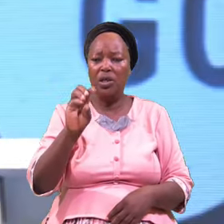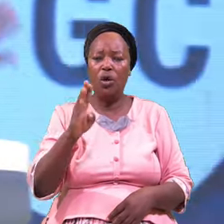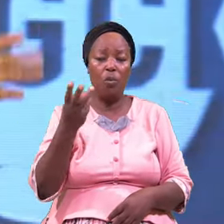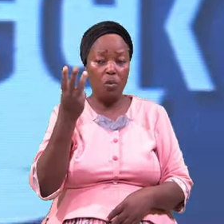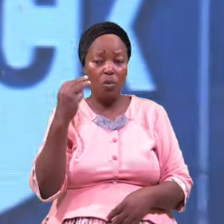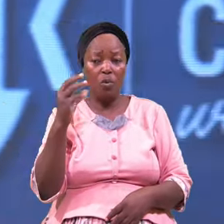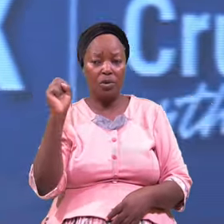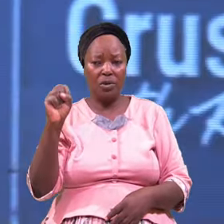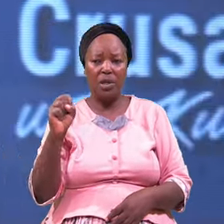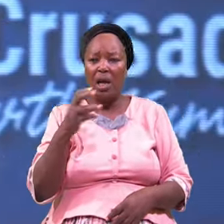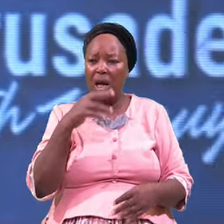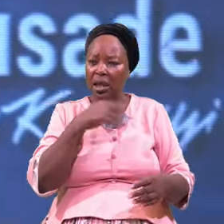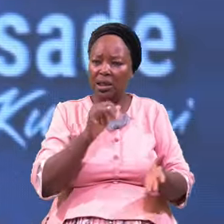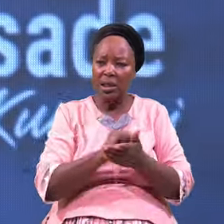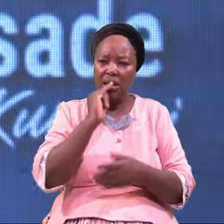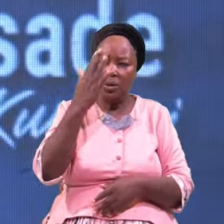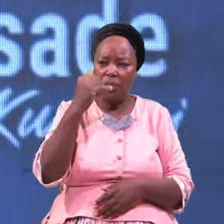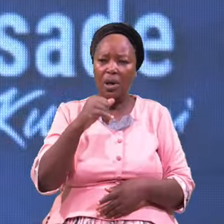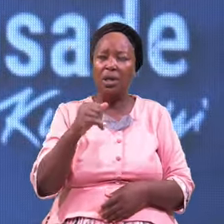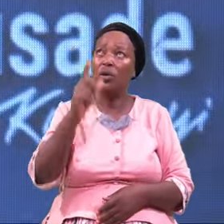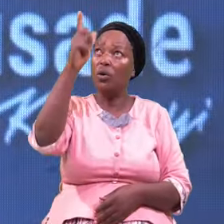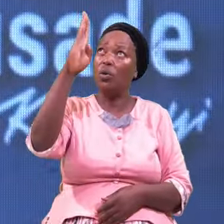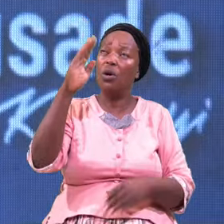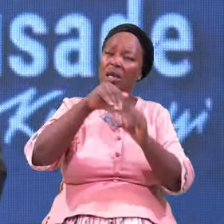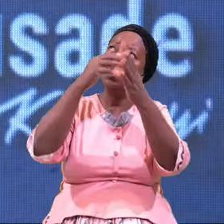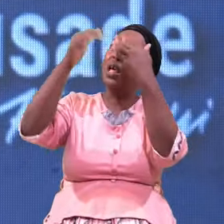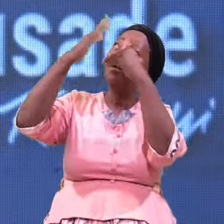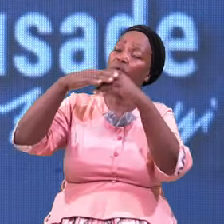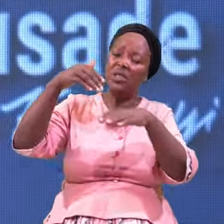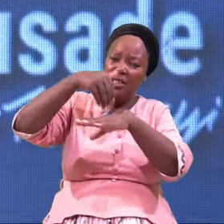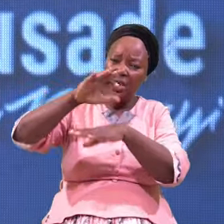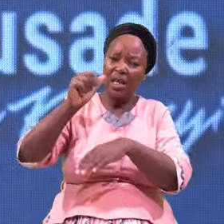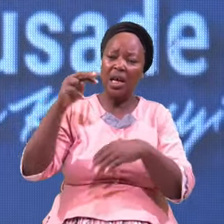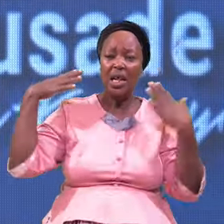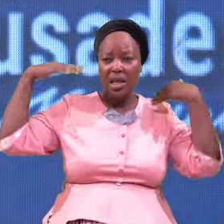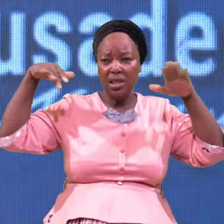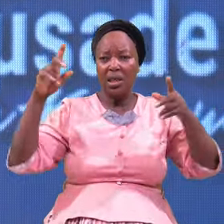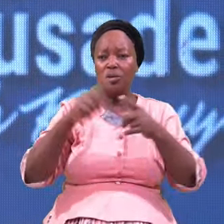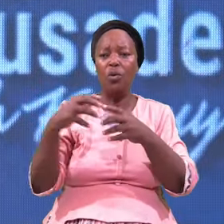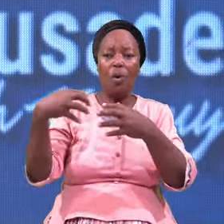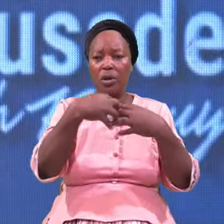That's Why God In Heaven Sent An Angel To Wrestle With Him